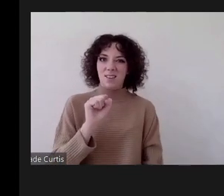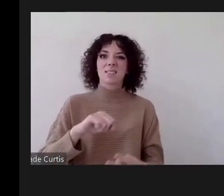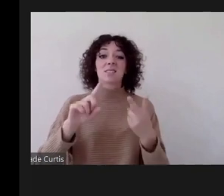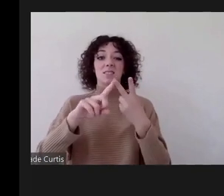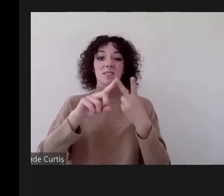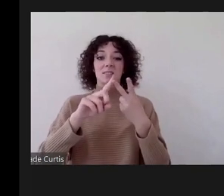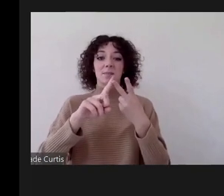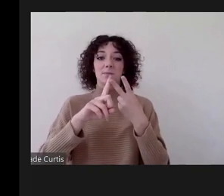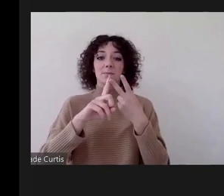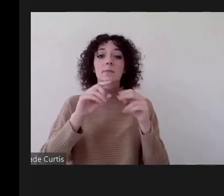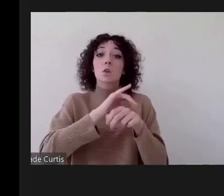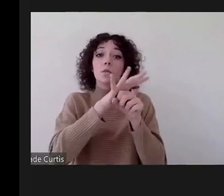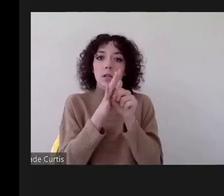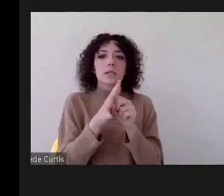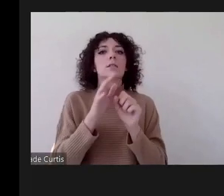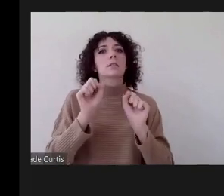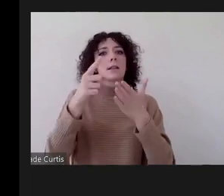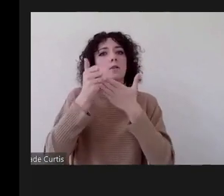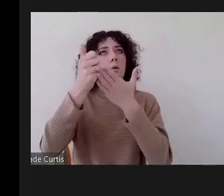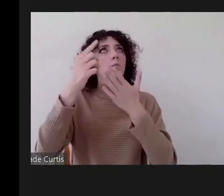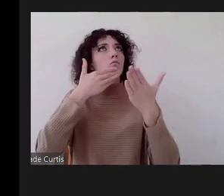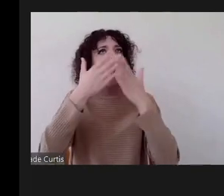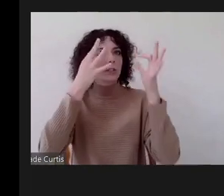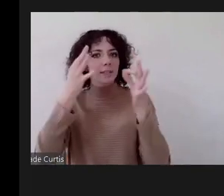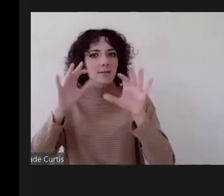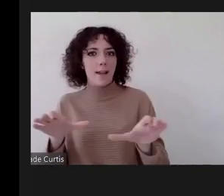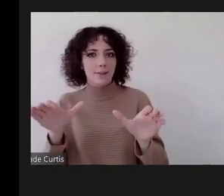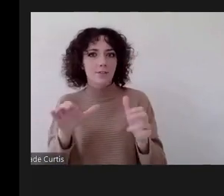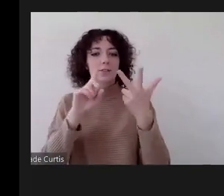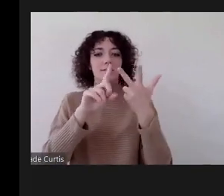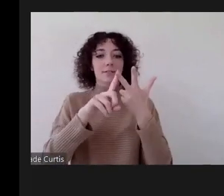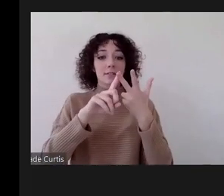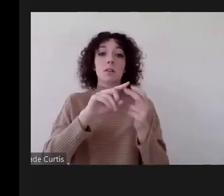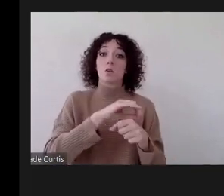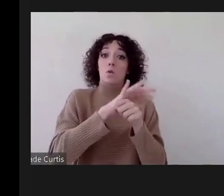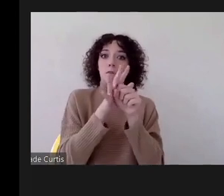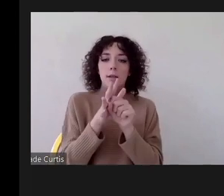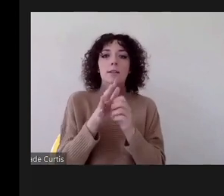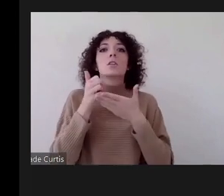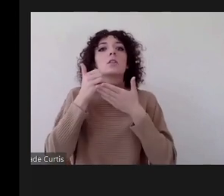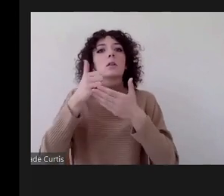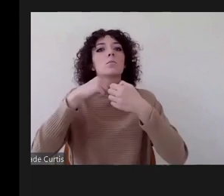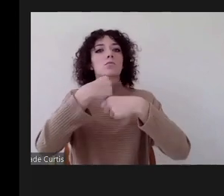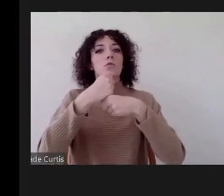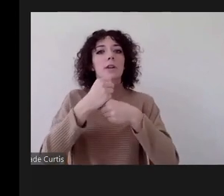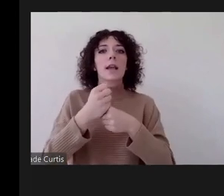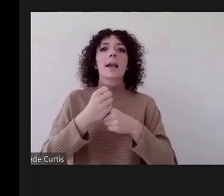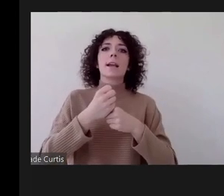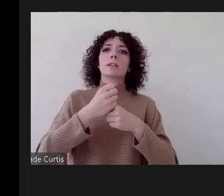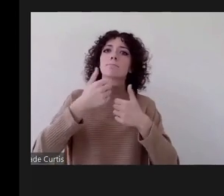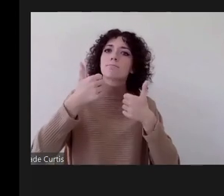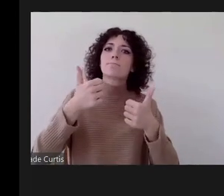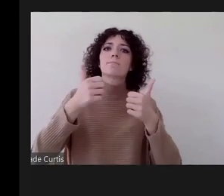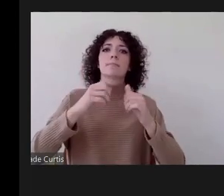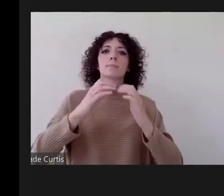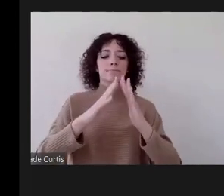19 fostering informed decisions and actions covet 19 and the creation of efficient healthy and resilient cities